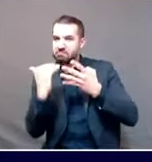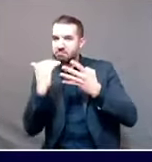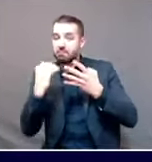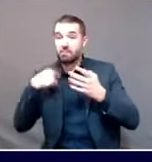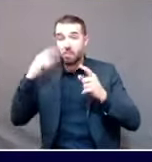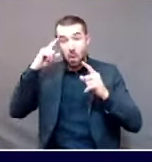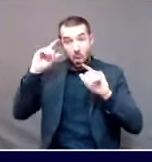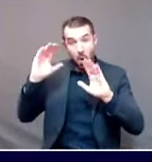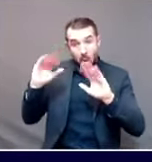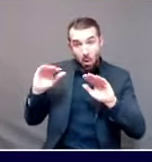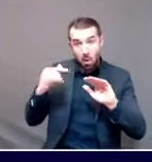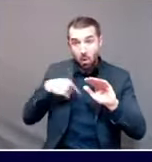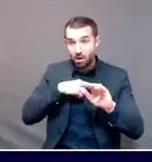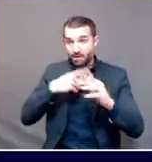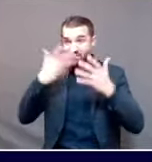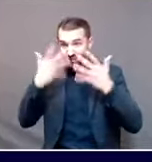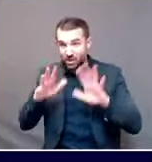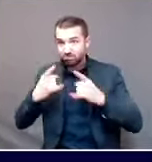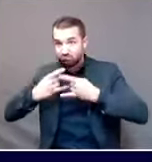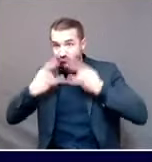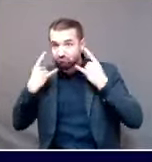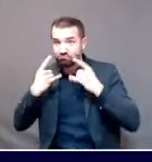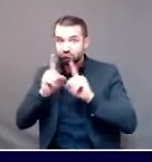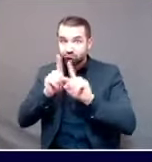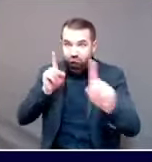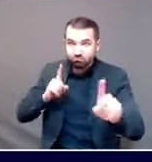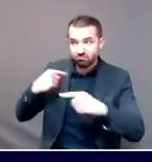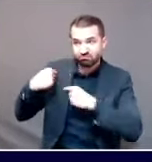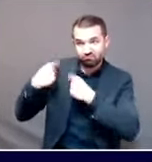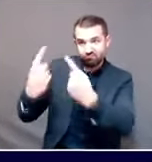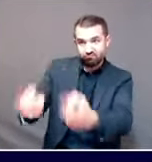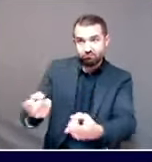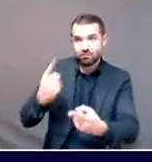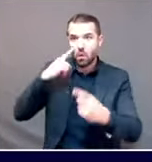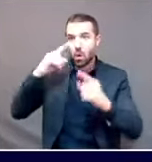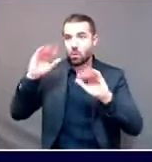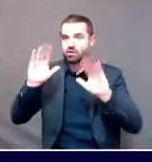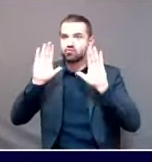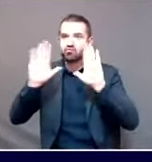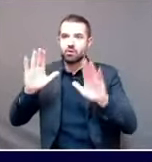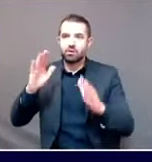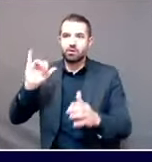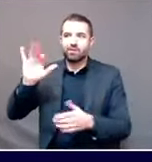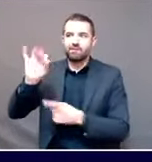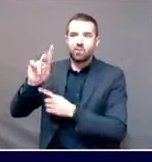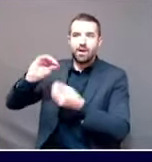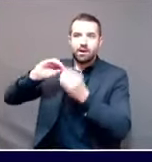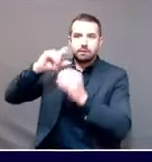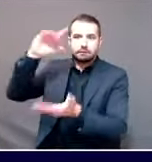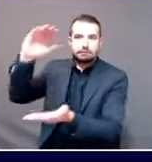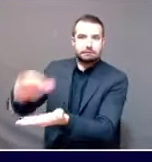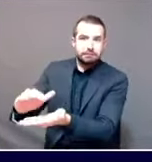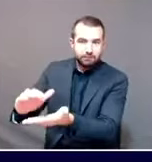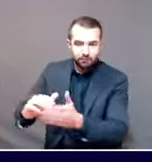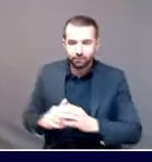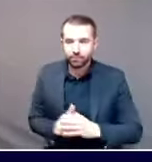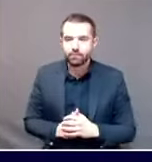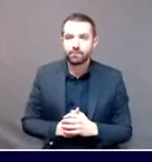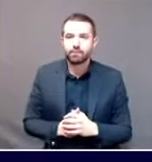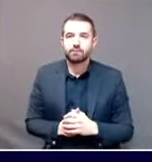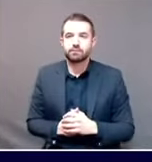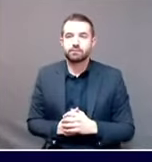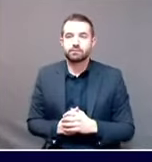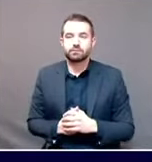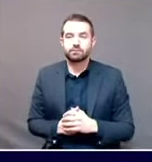taking, that everyone continues them so we can keep a check on flu rates. The last thing we need right now with ever increasing